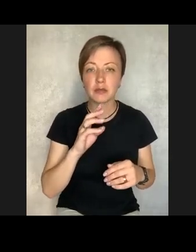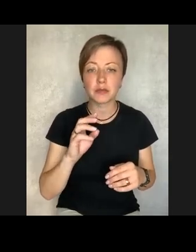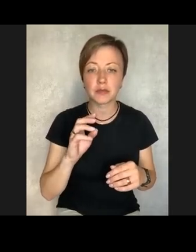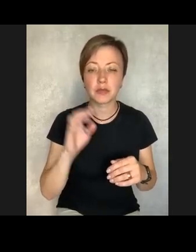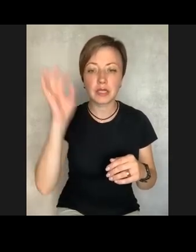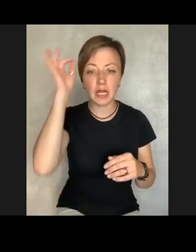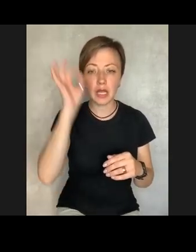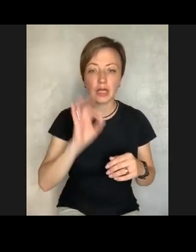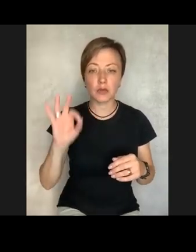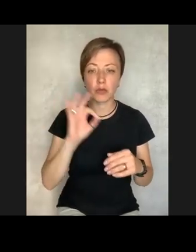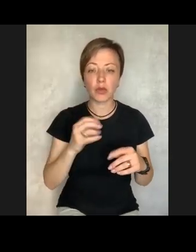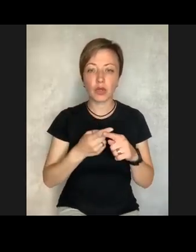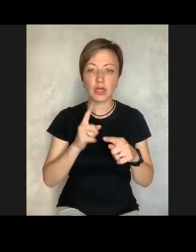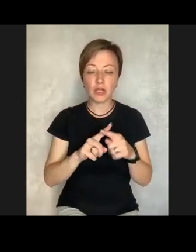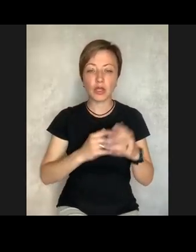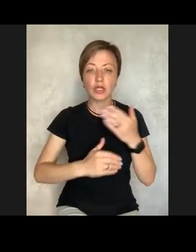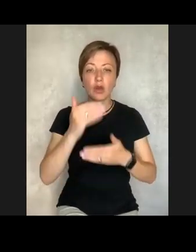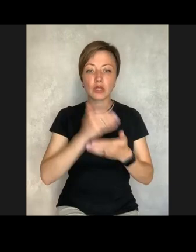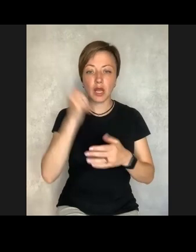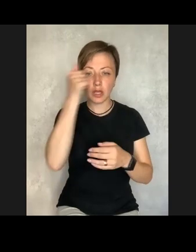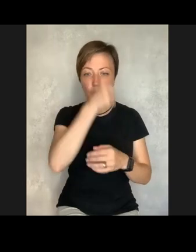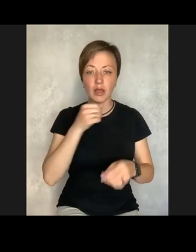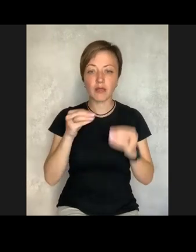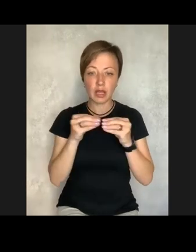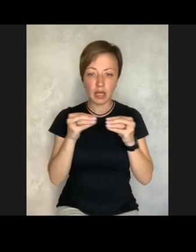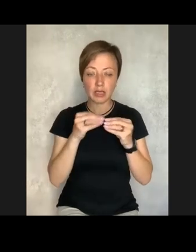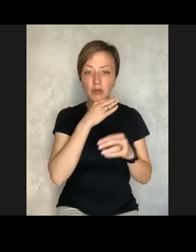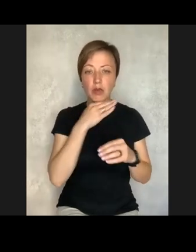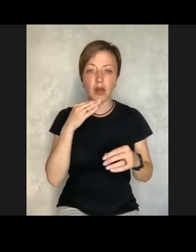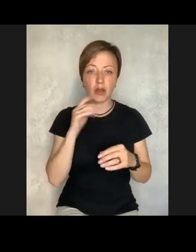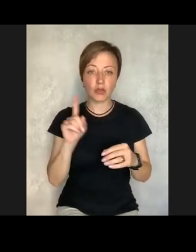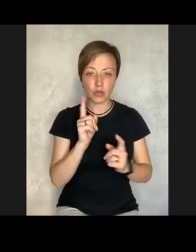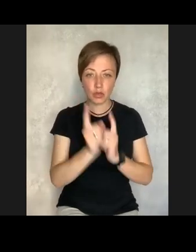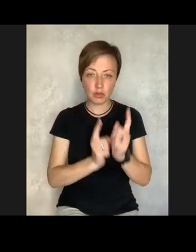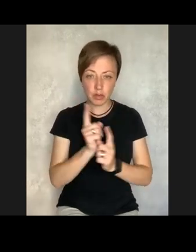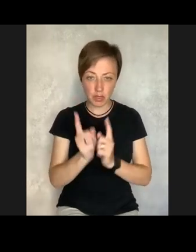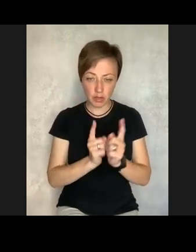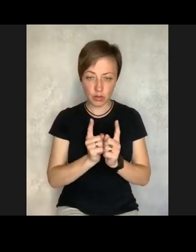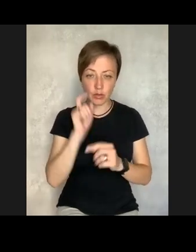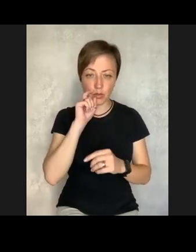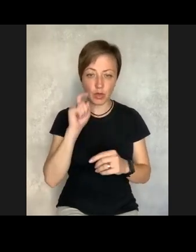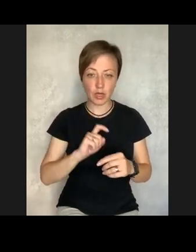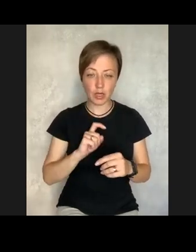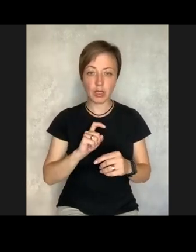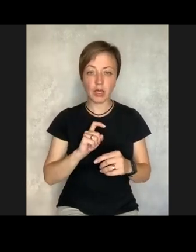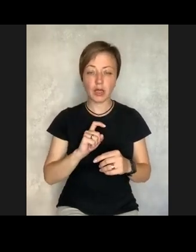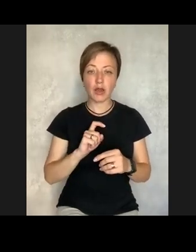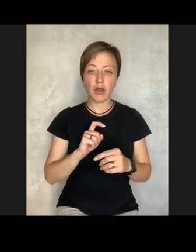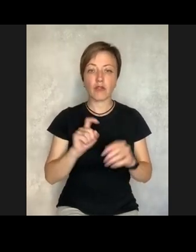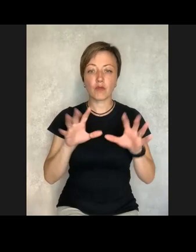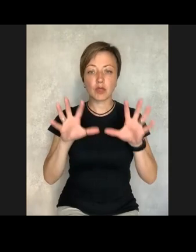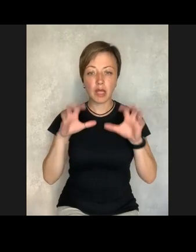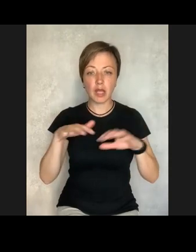also I need to mention that over the past 10 years, many things have changed. That's true